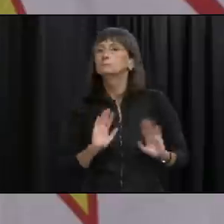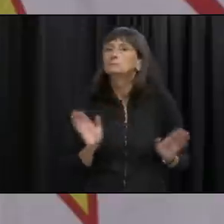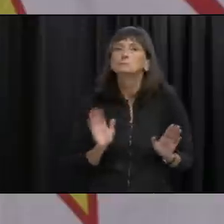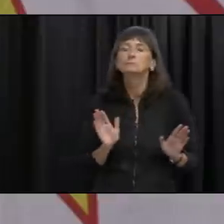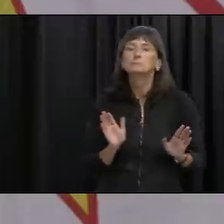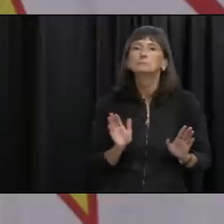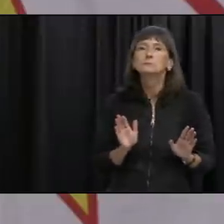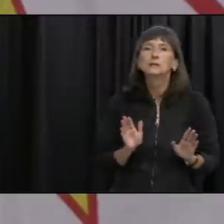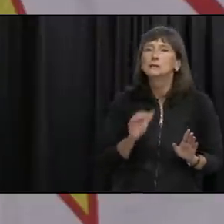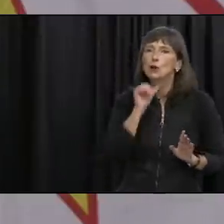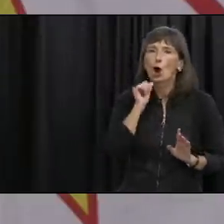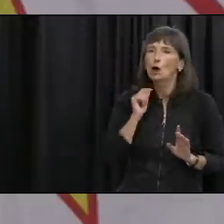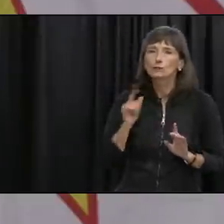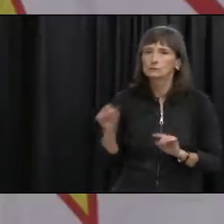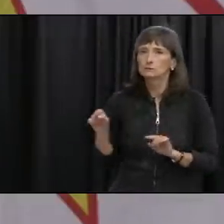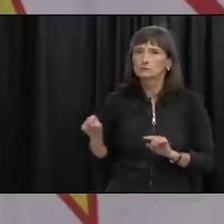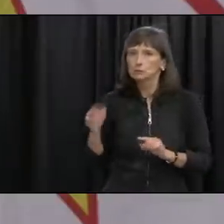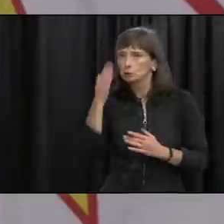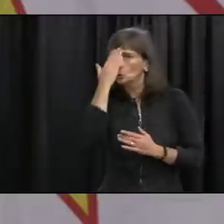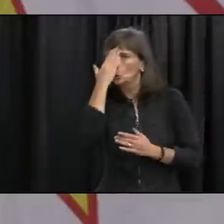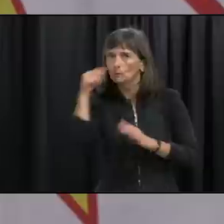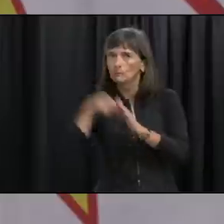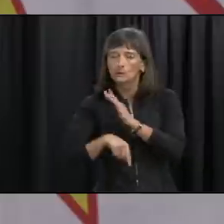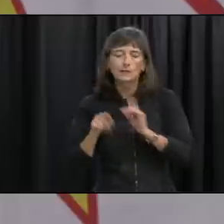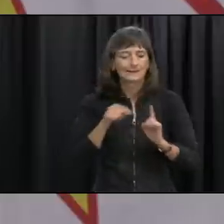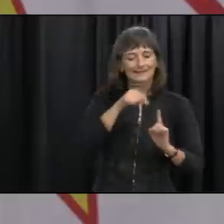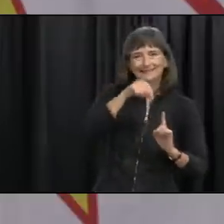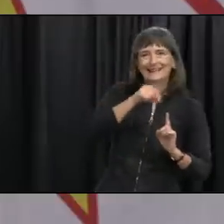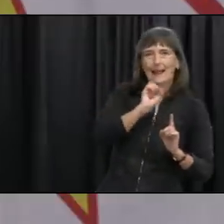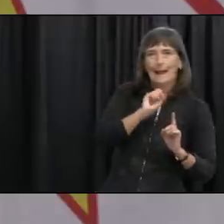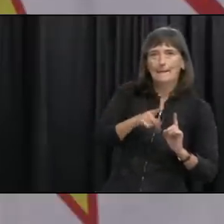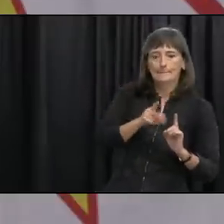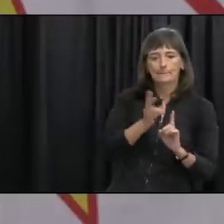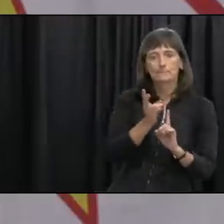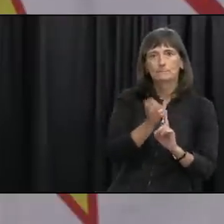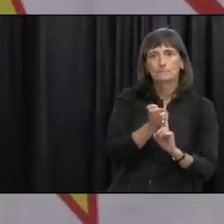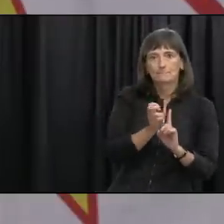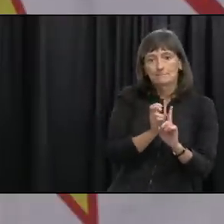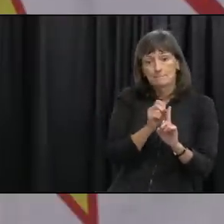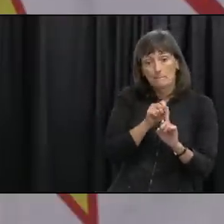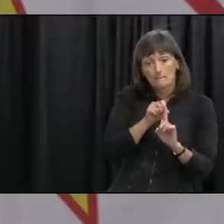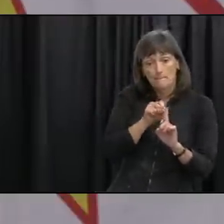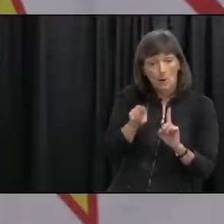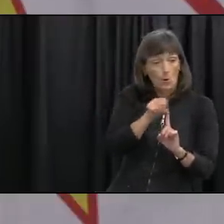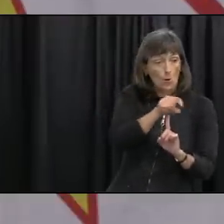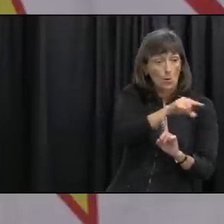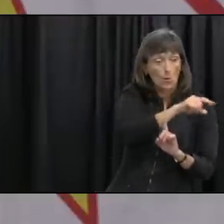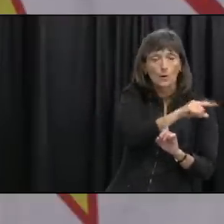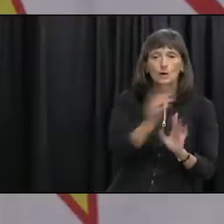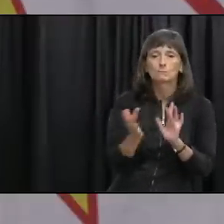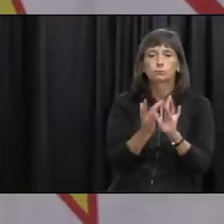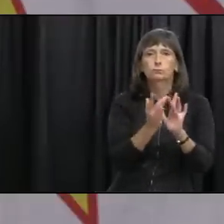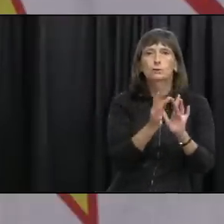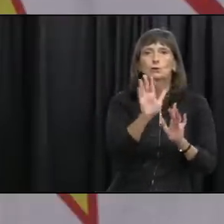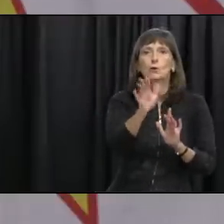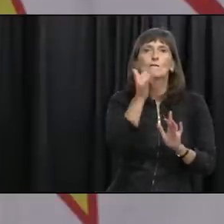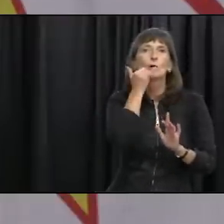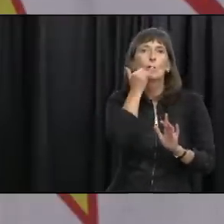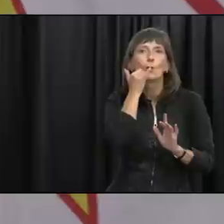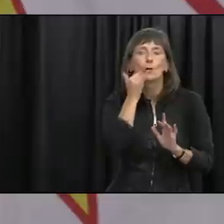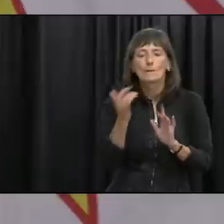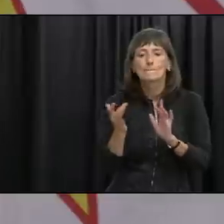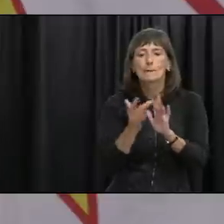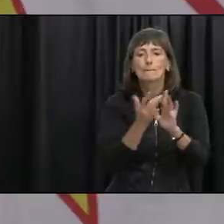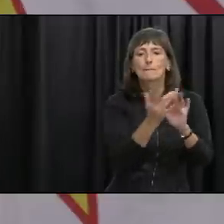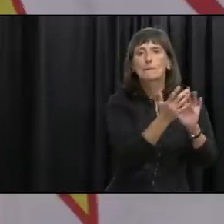public health contact tracing uh that we would do but it allows us to have people who who had the contact um to be